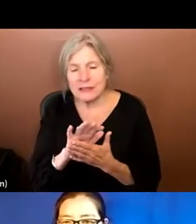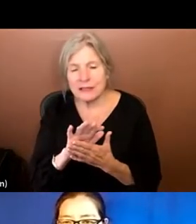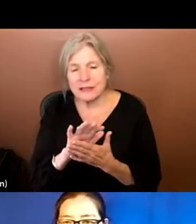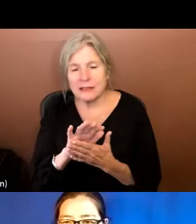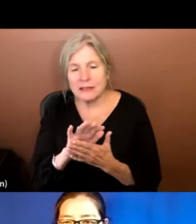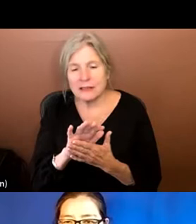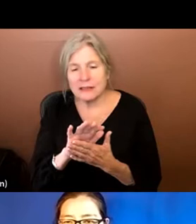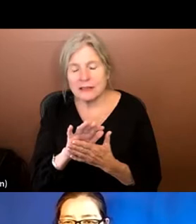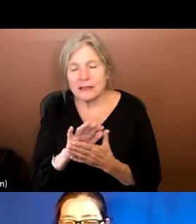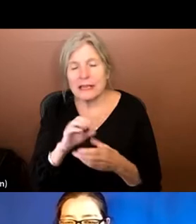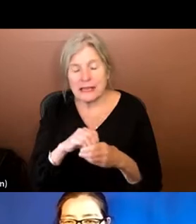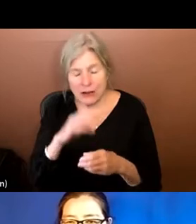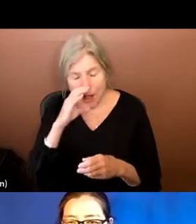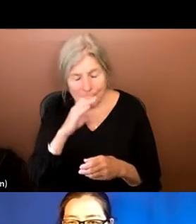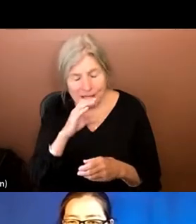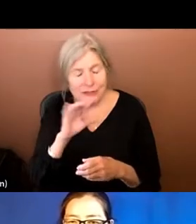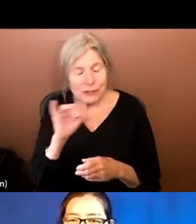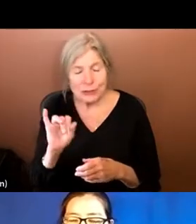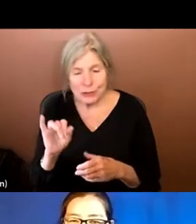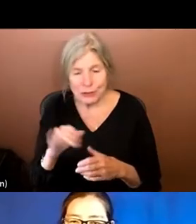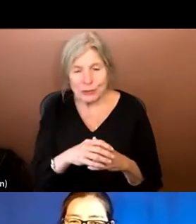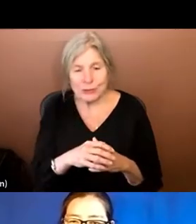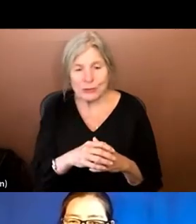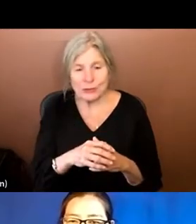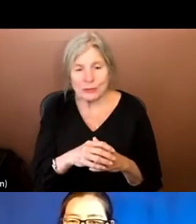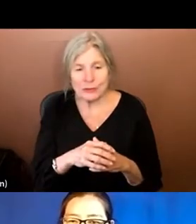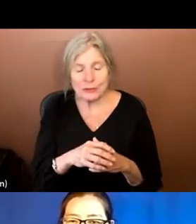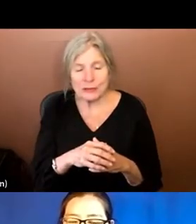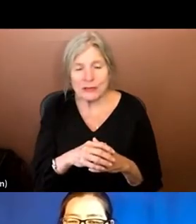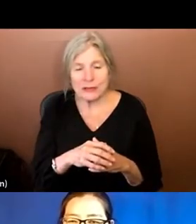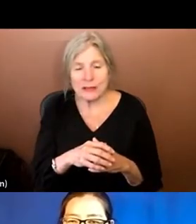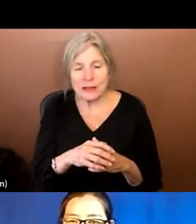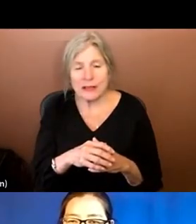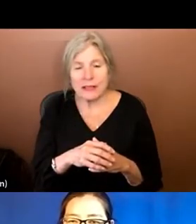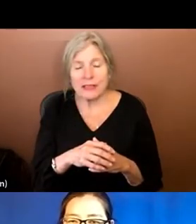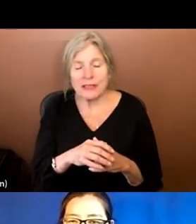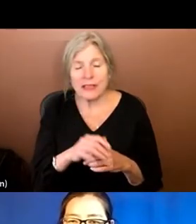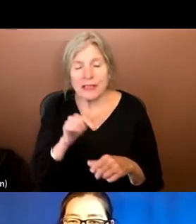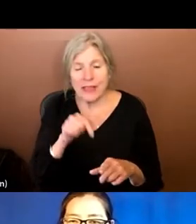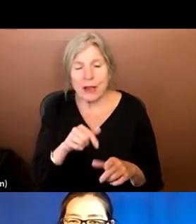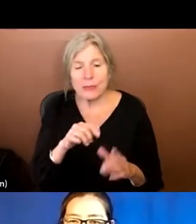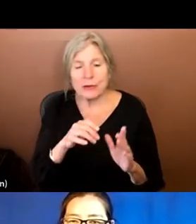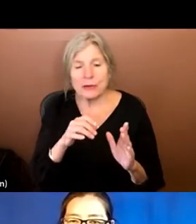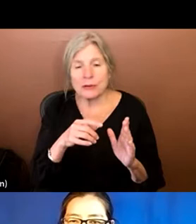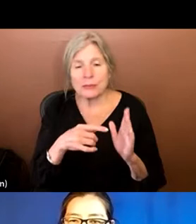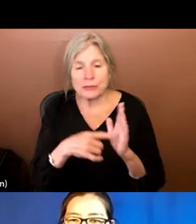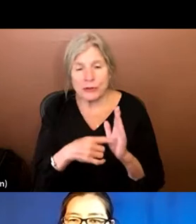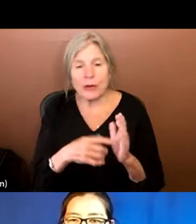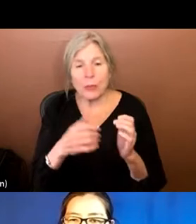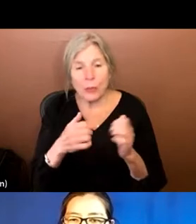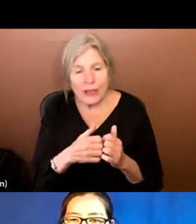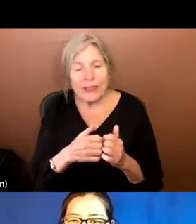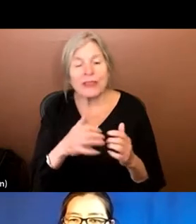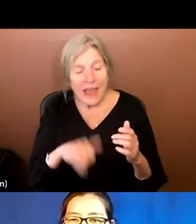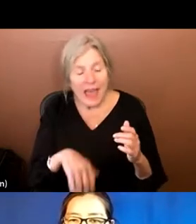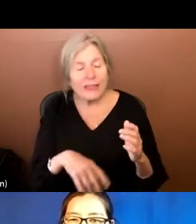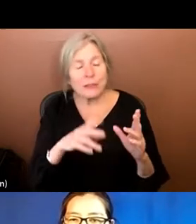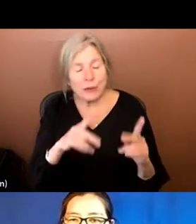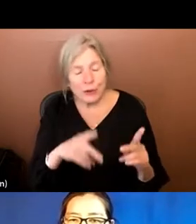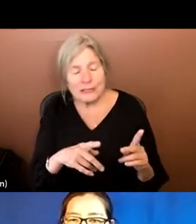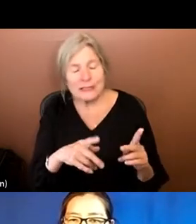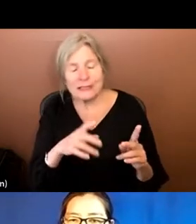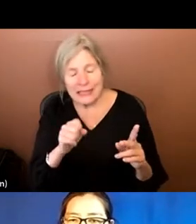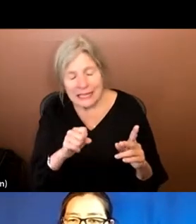and comic strips even, is portrayed by a person with a disability. There's plenty of